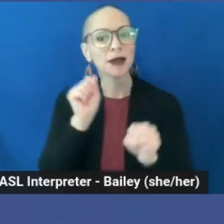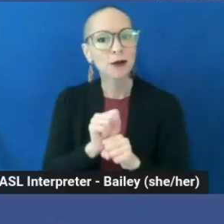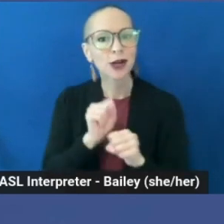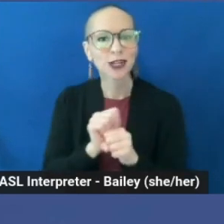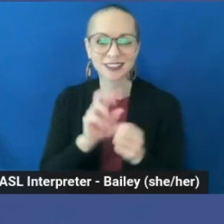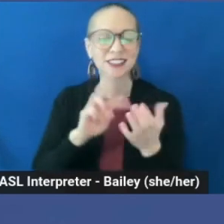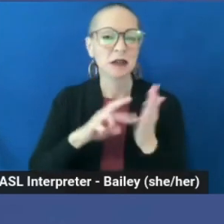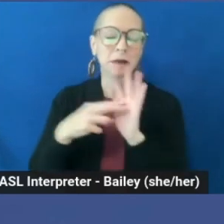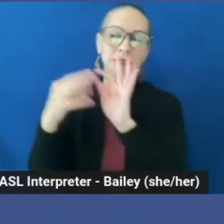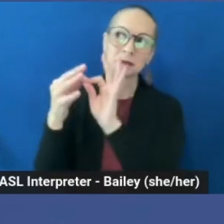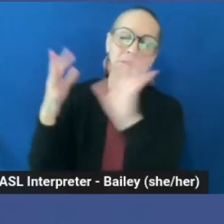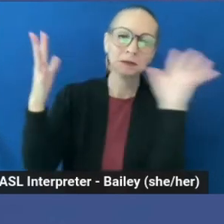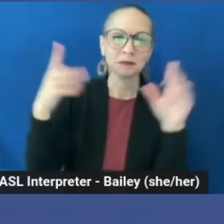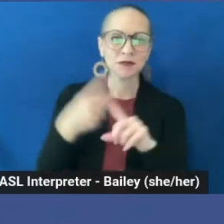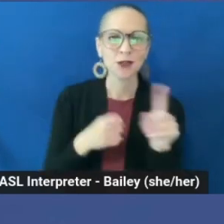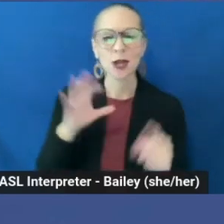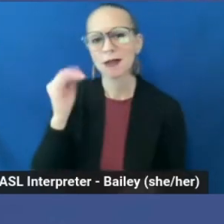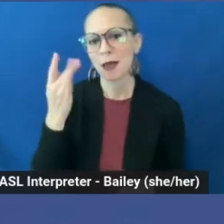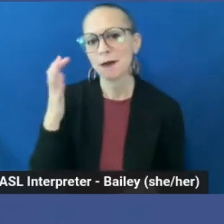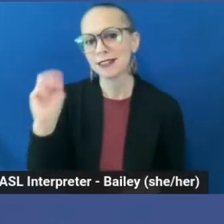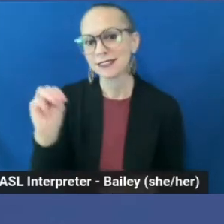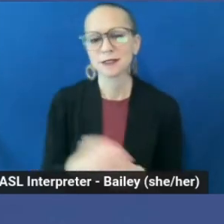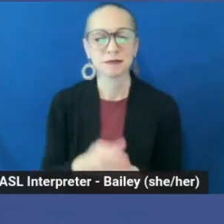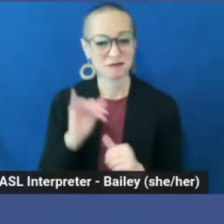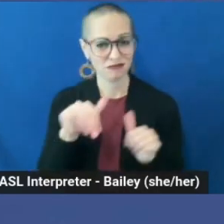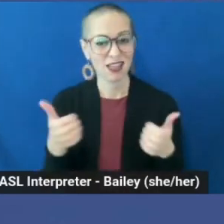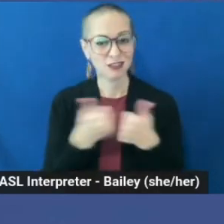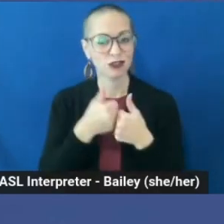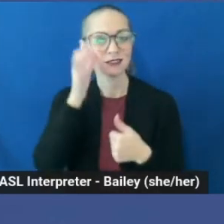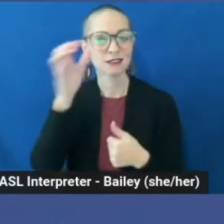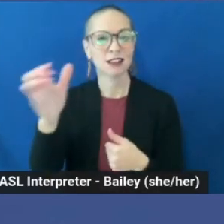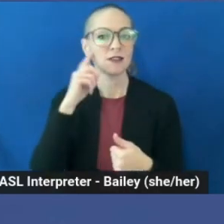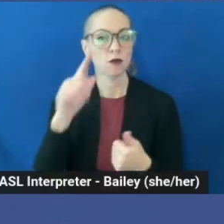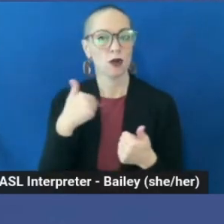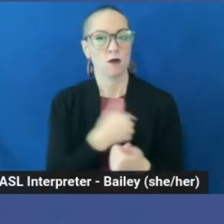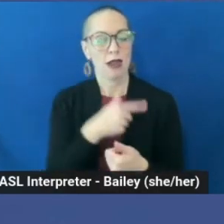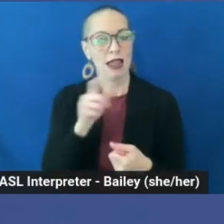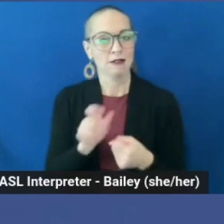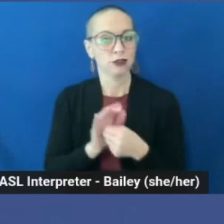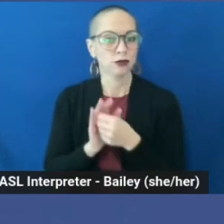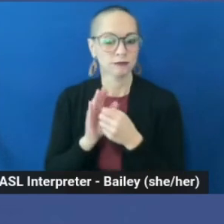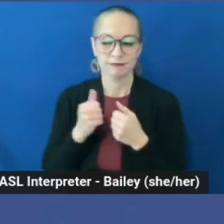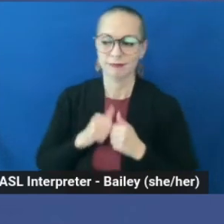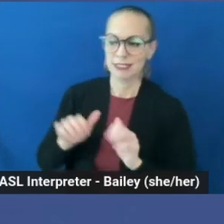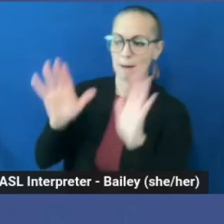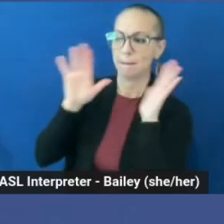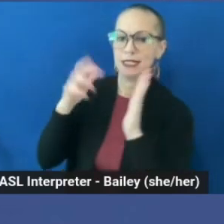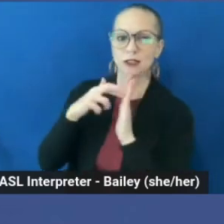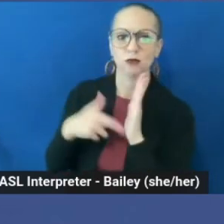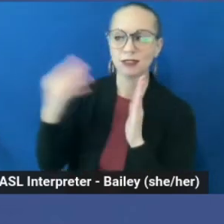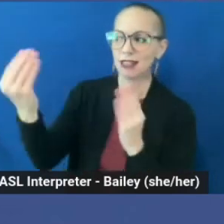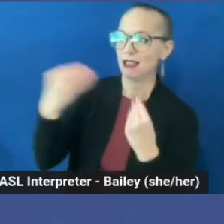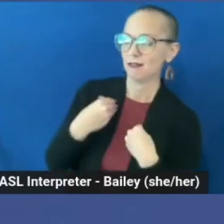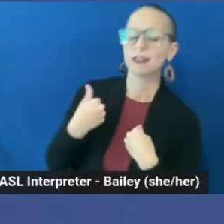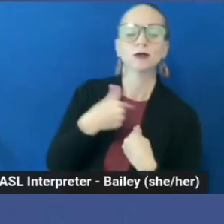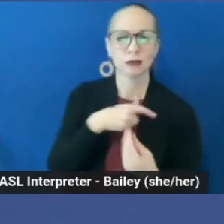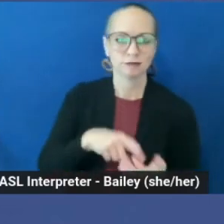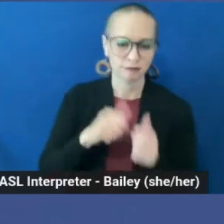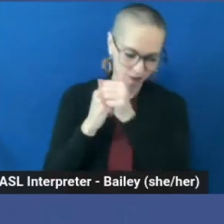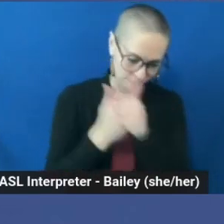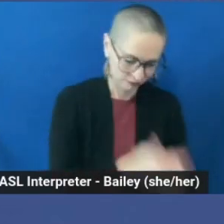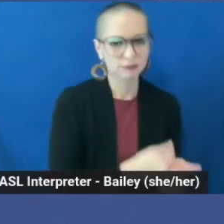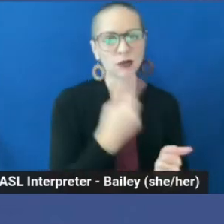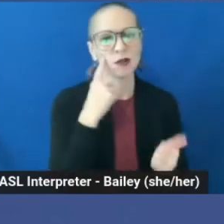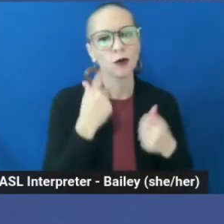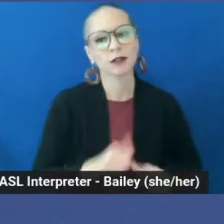jobs that exploit us. It challenges the idea that we have to submit to the rules they give us in order to survive. When we don't